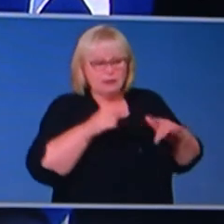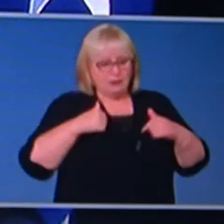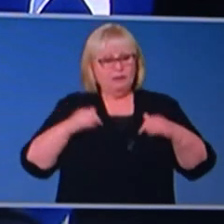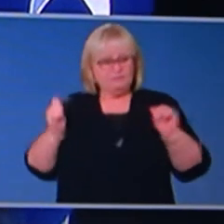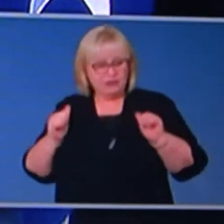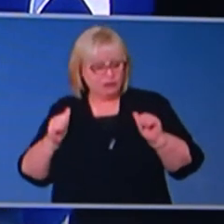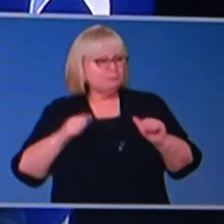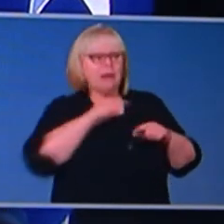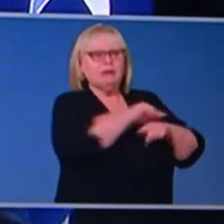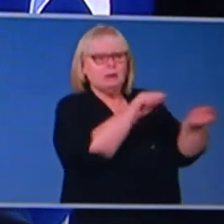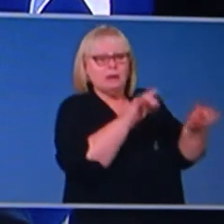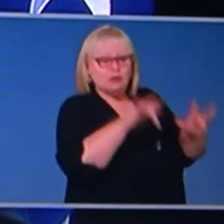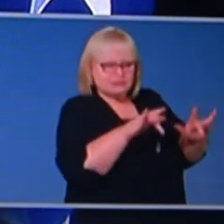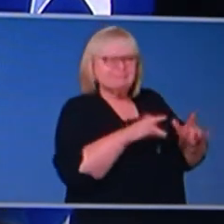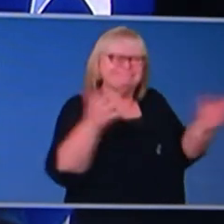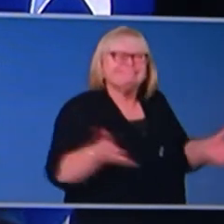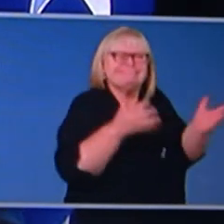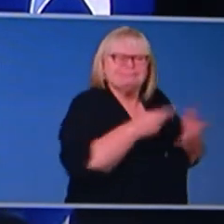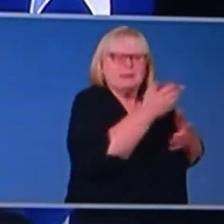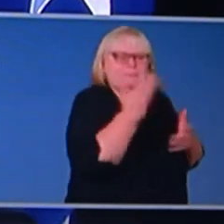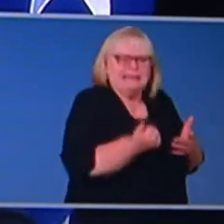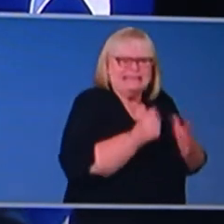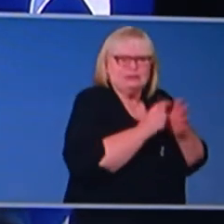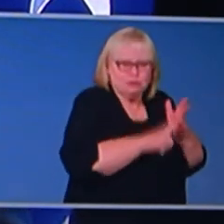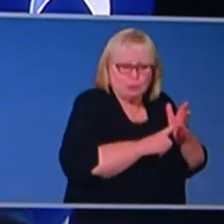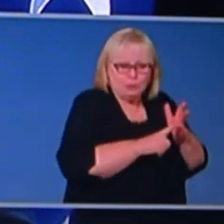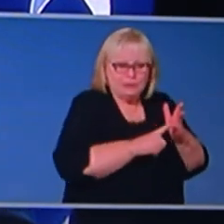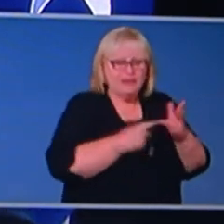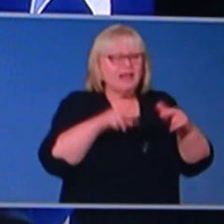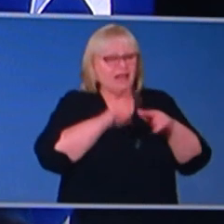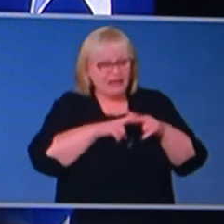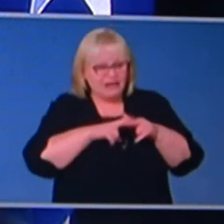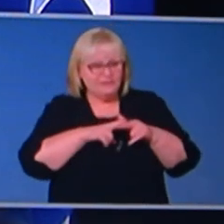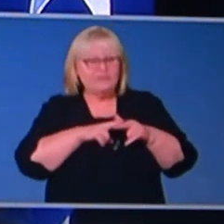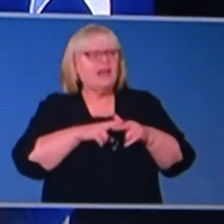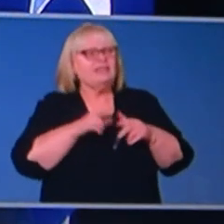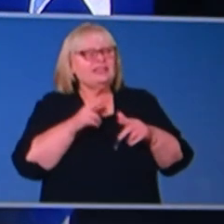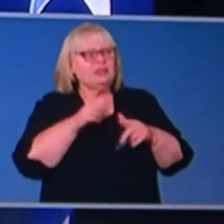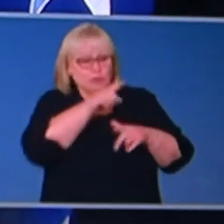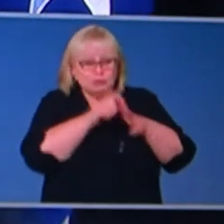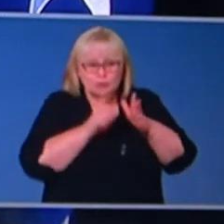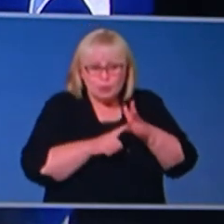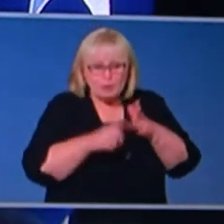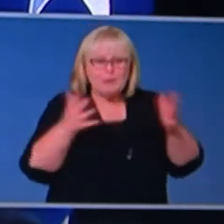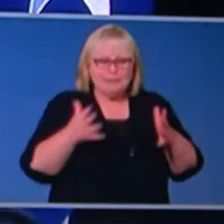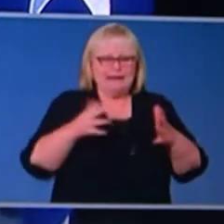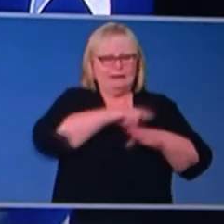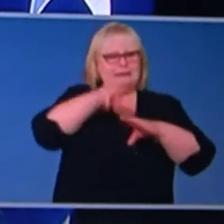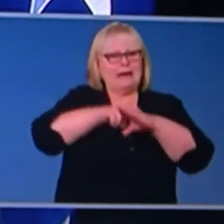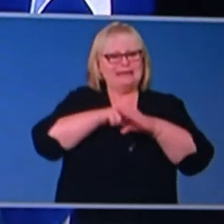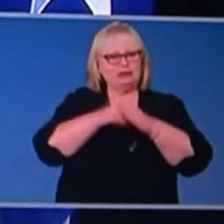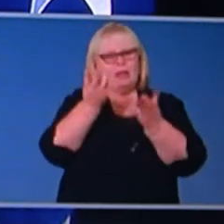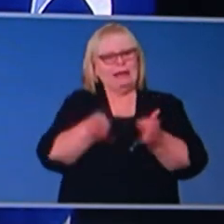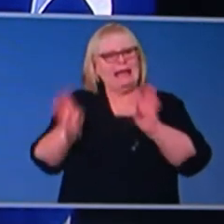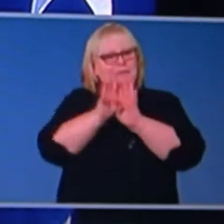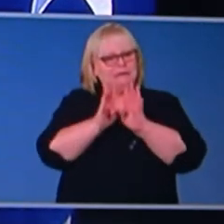encourage them to do so. Because if you're doing that, then that is enabling the National Cabinet to be able to ease these